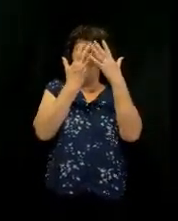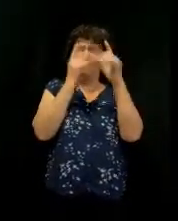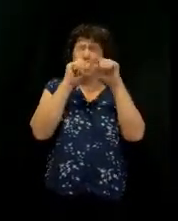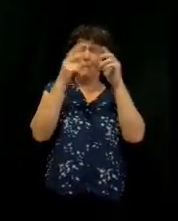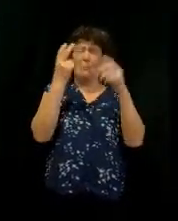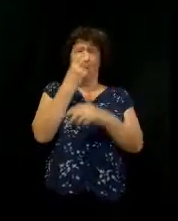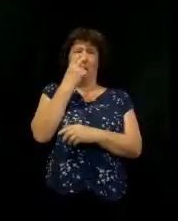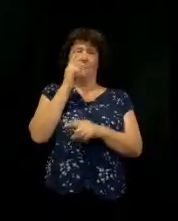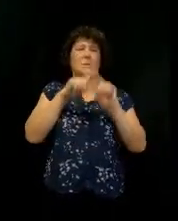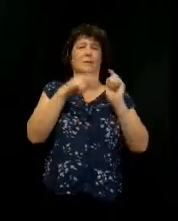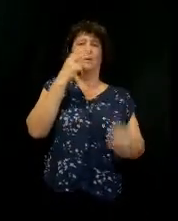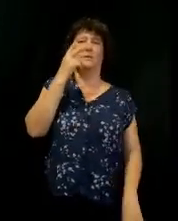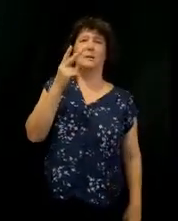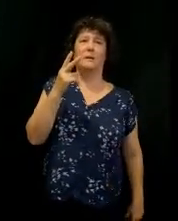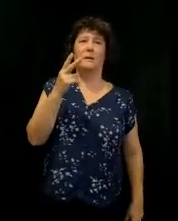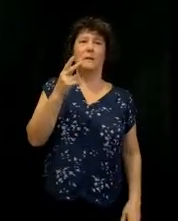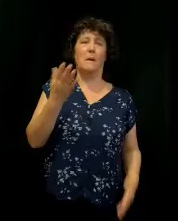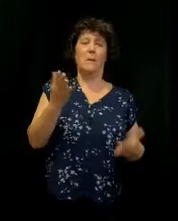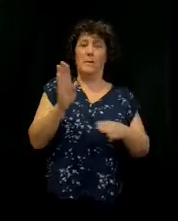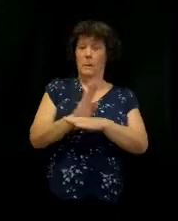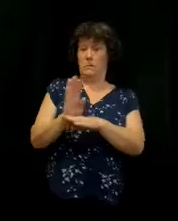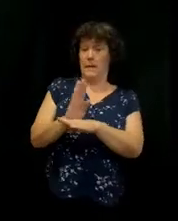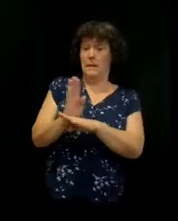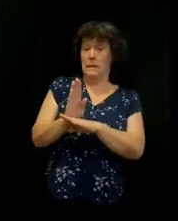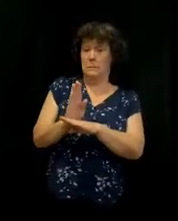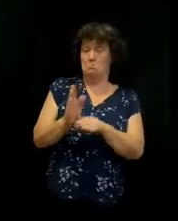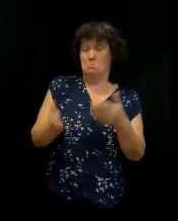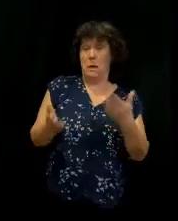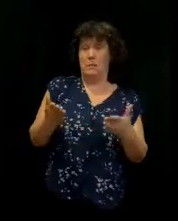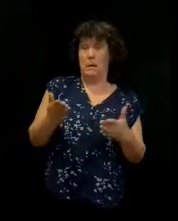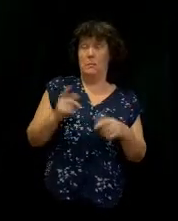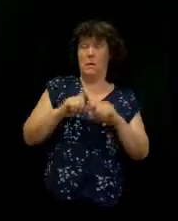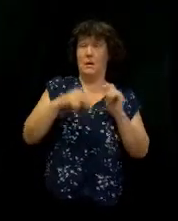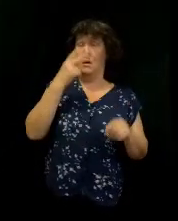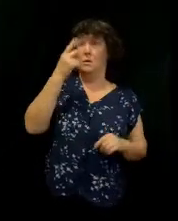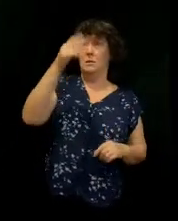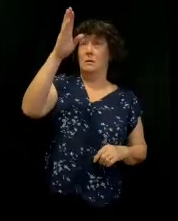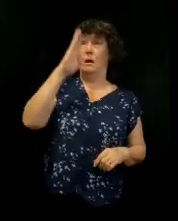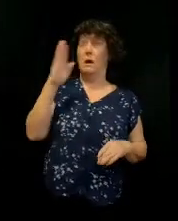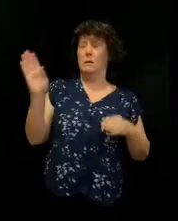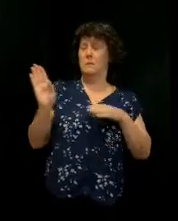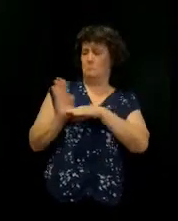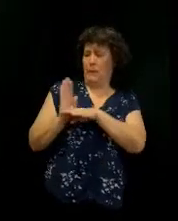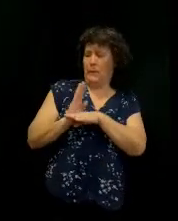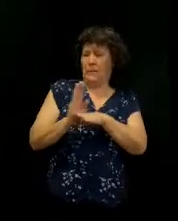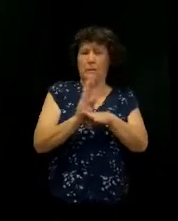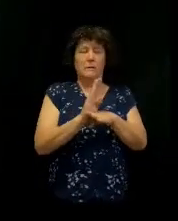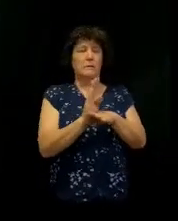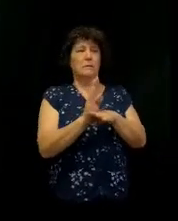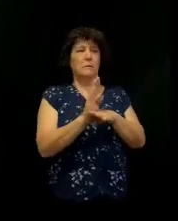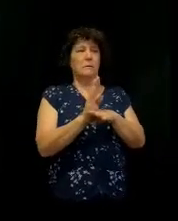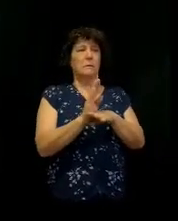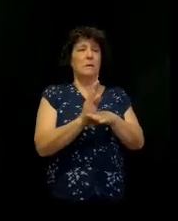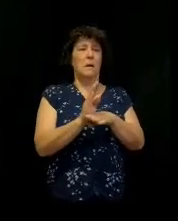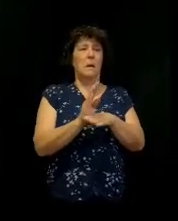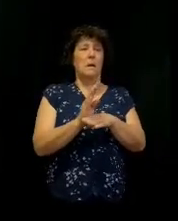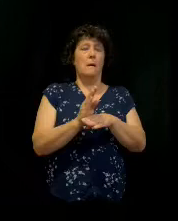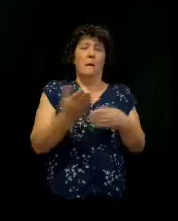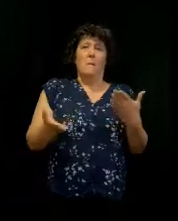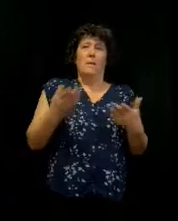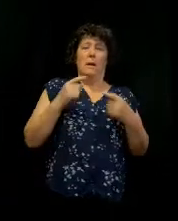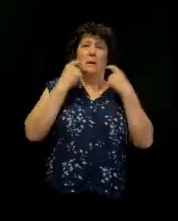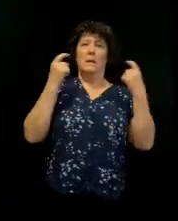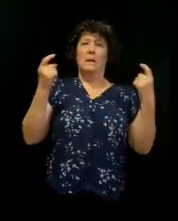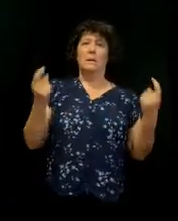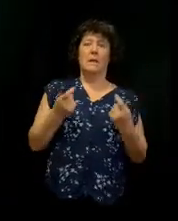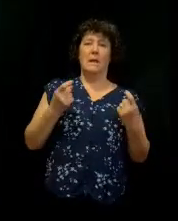vision that you can't see? Maybe it's busyness. Maybe it's no longer you've been able to see God. You're just so busy. Maybe it's some sin that you need